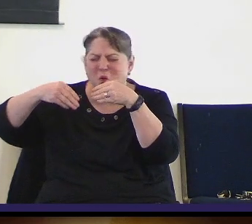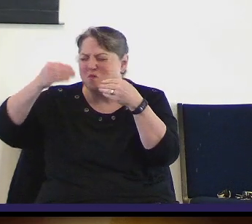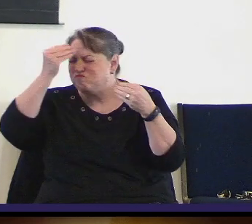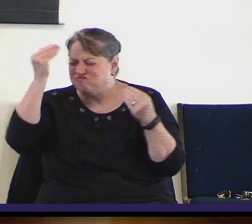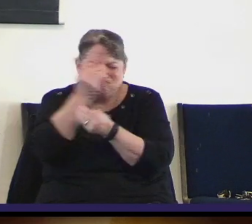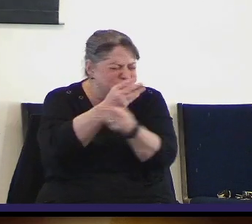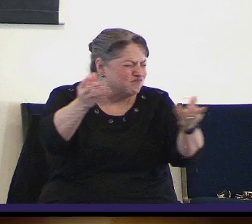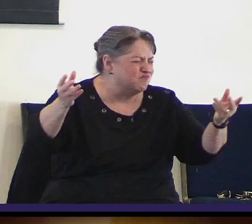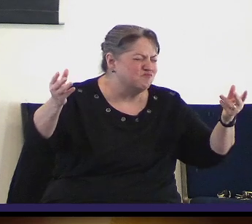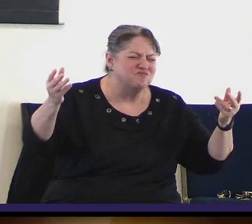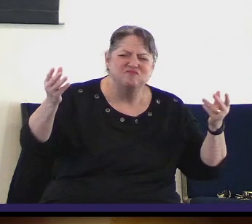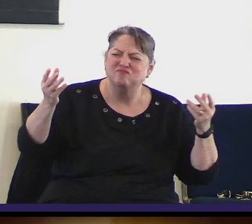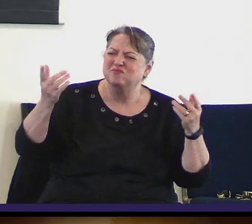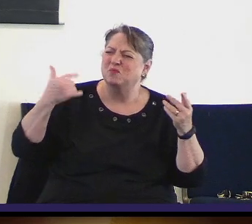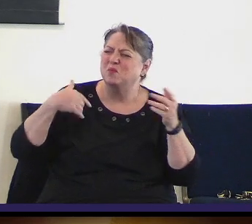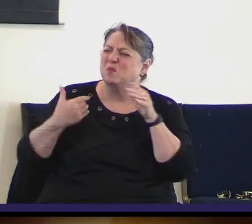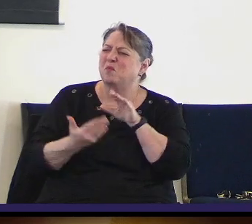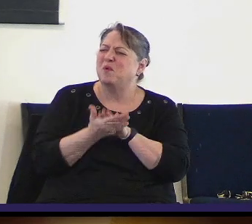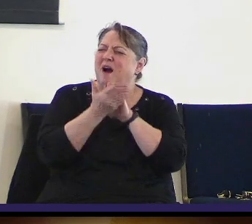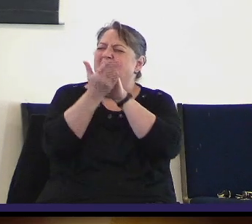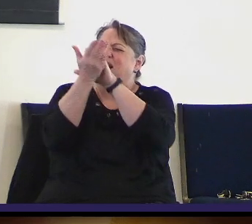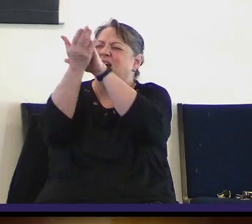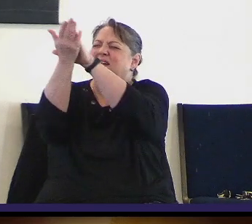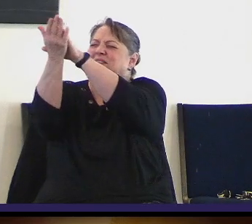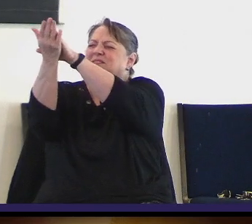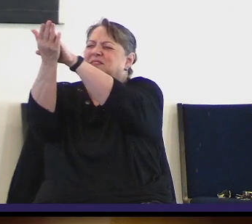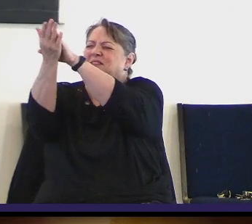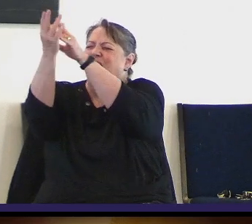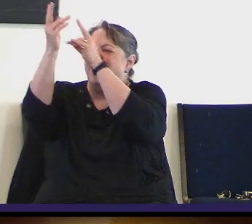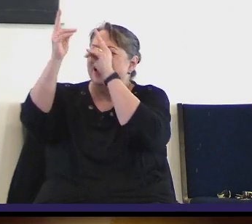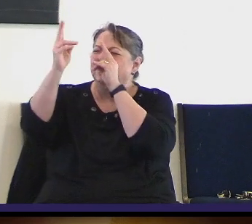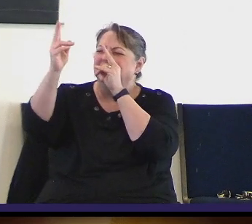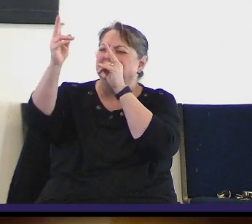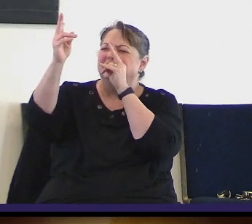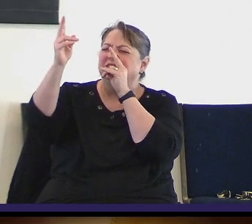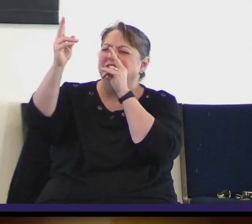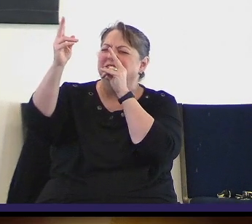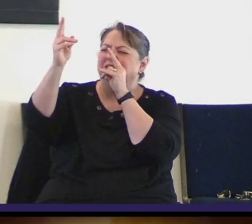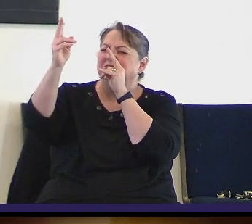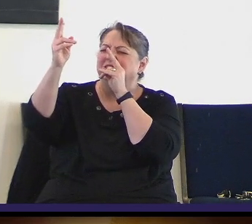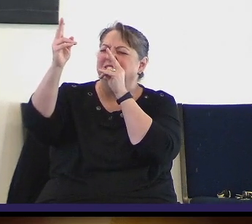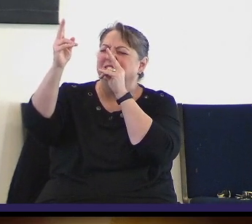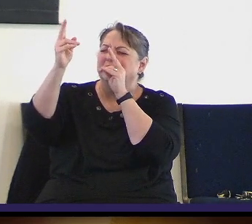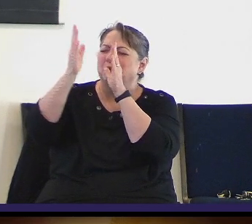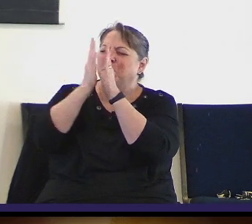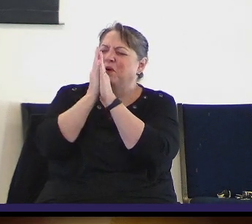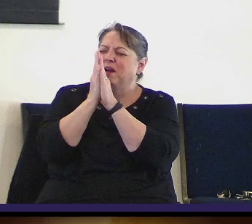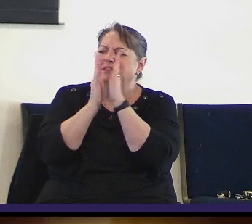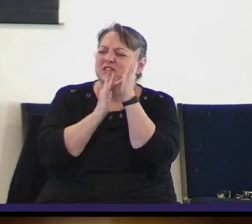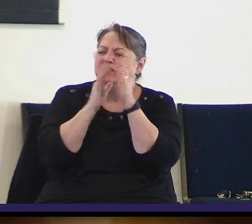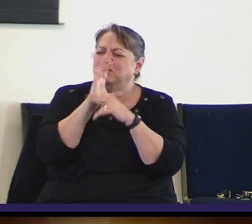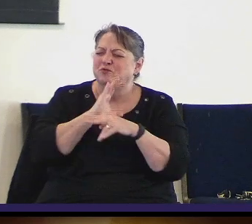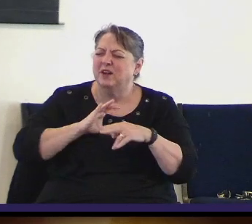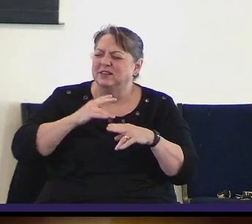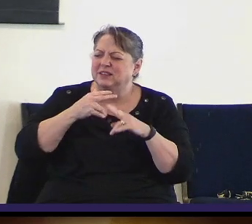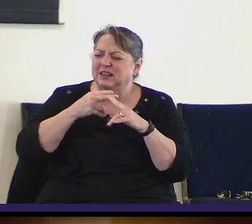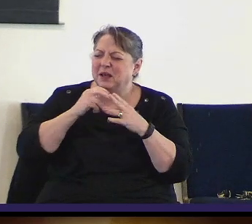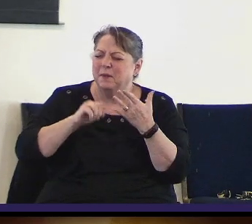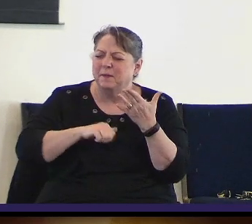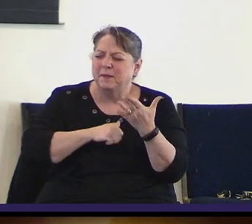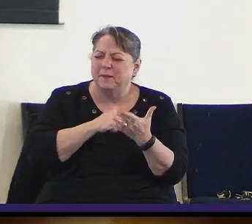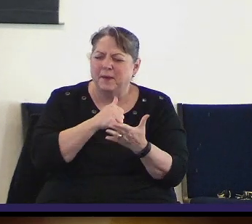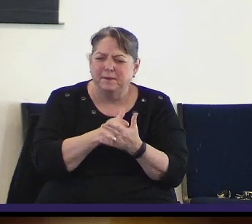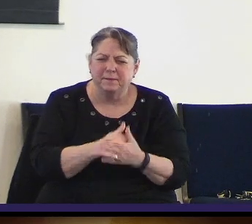Lord, we give you the praise and the honor. And we pray in the name of our Lord Jesus Christ. Amen.